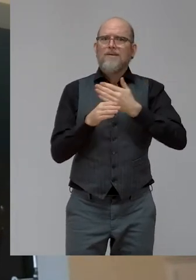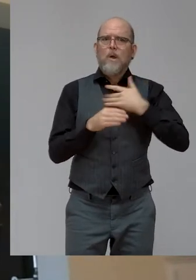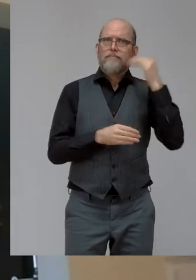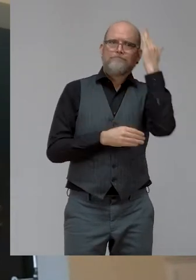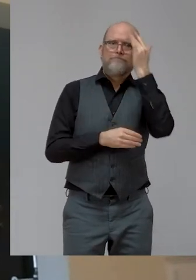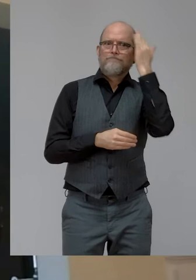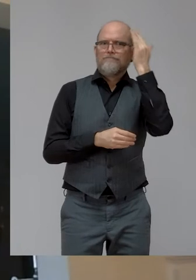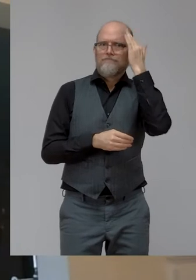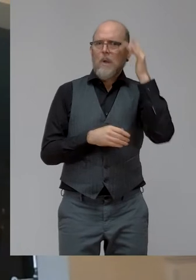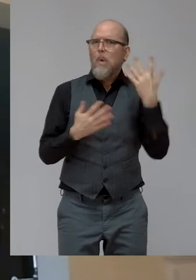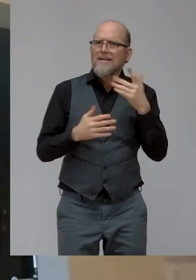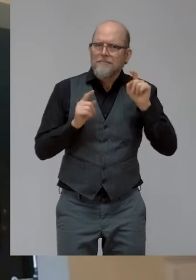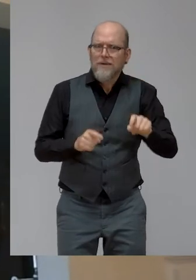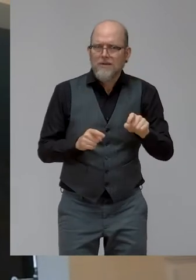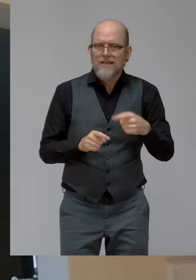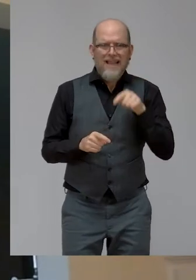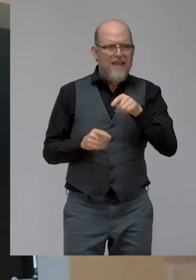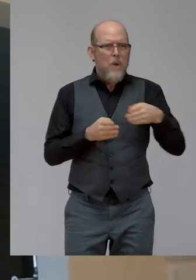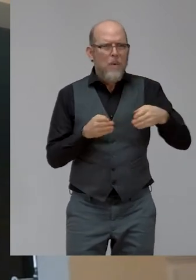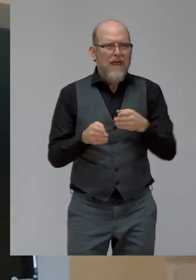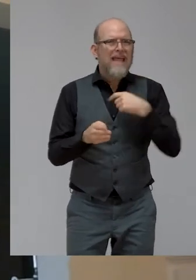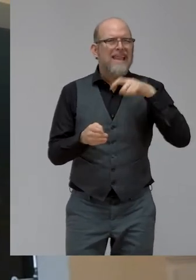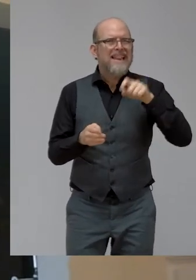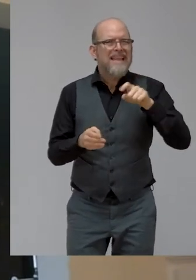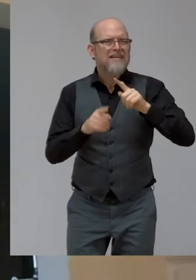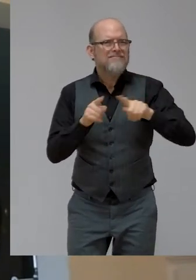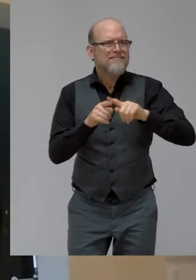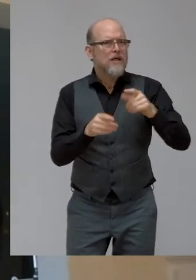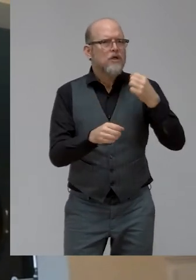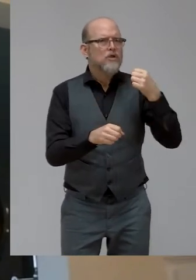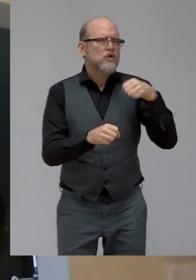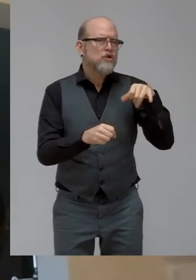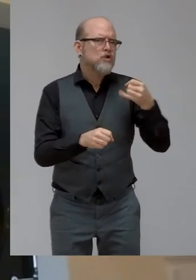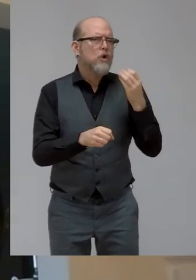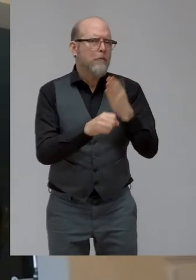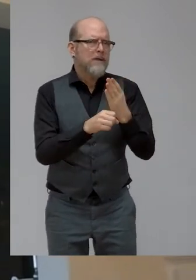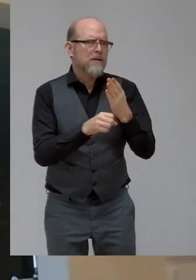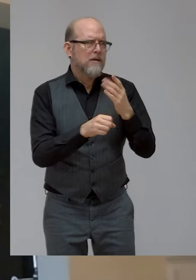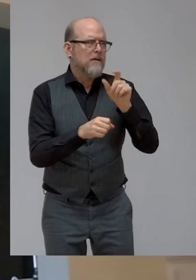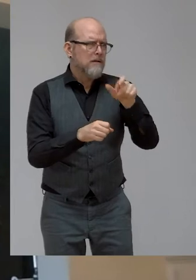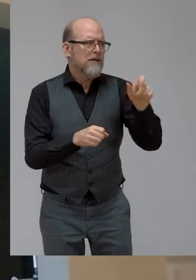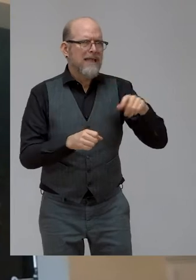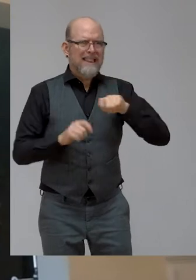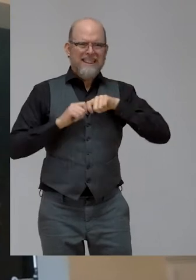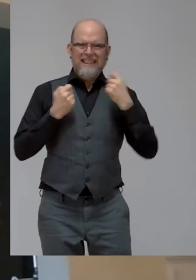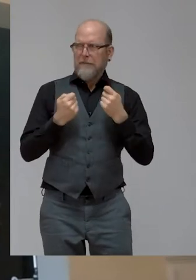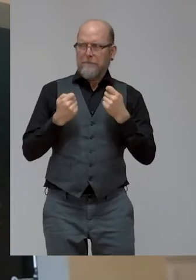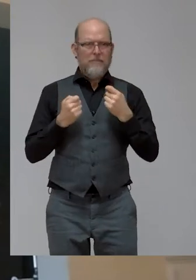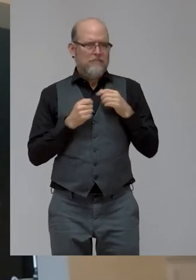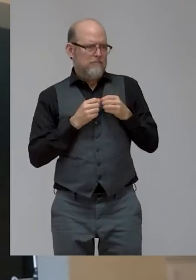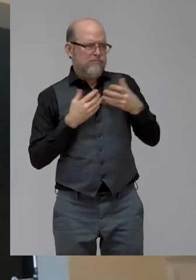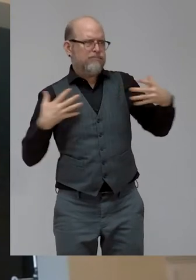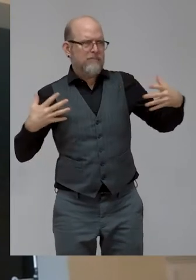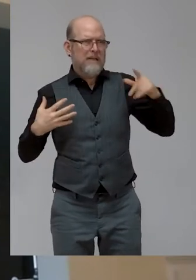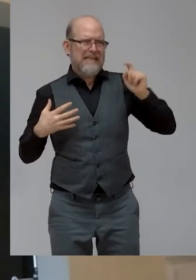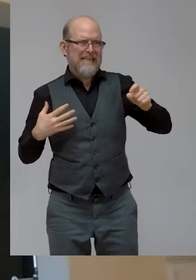approach to addressing some of these issues is really important. And so I would encourage those of you that are listening in on this,